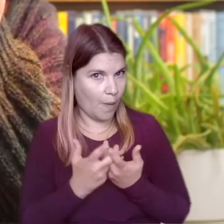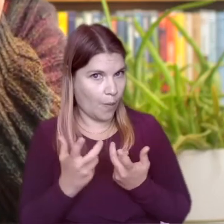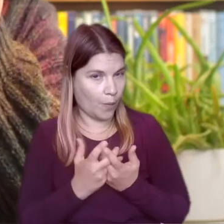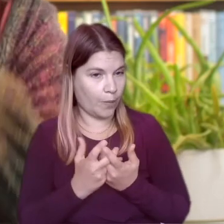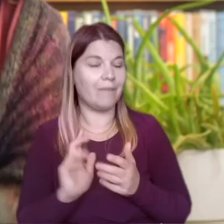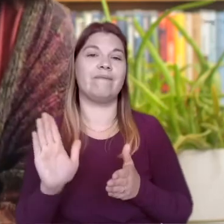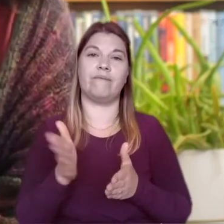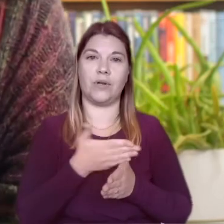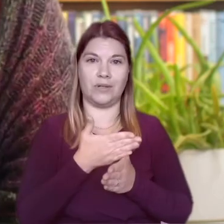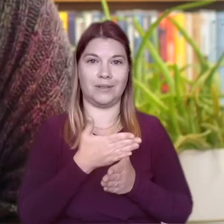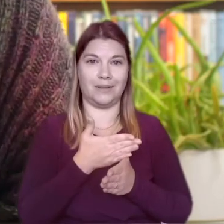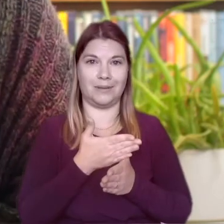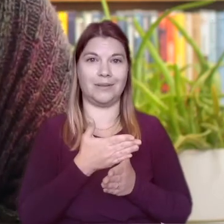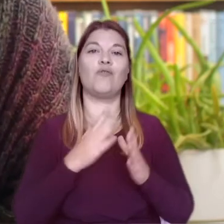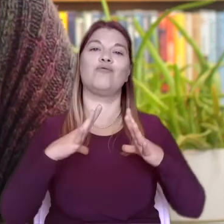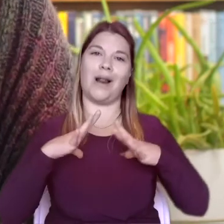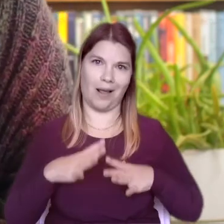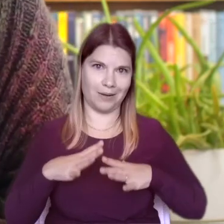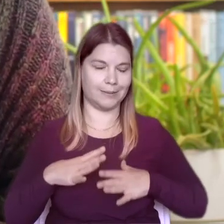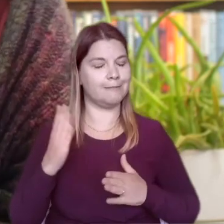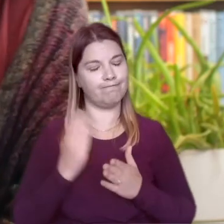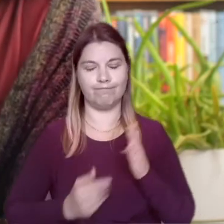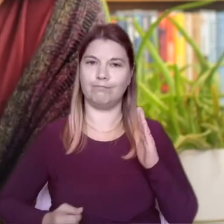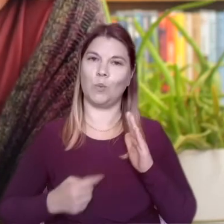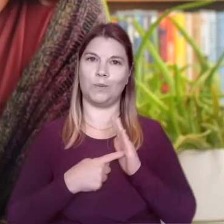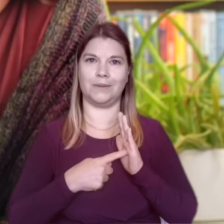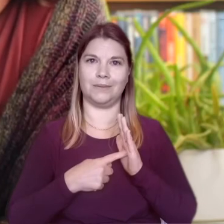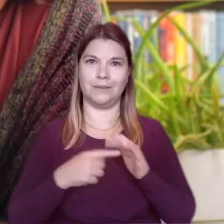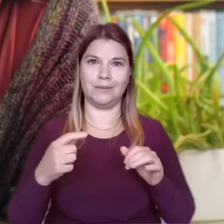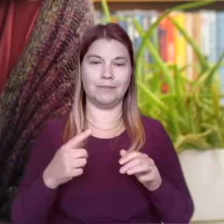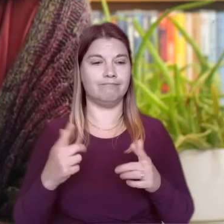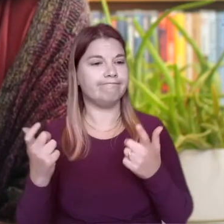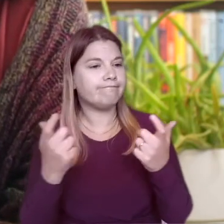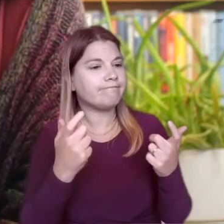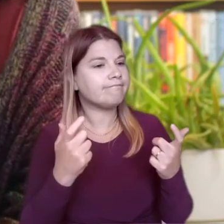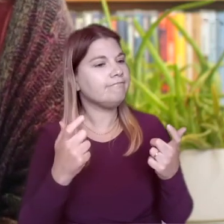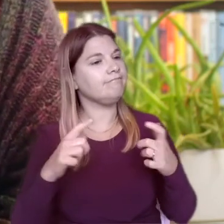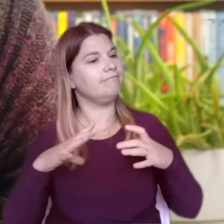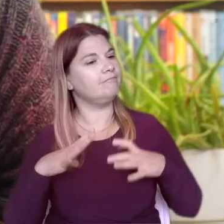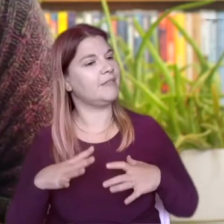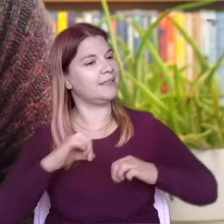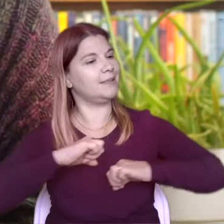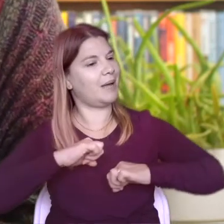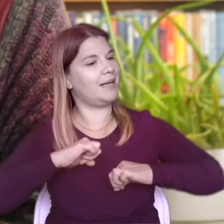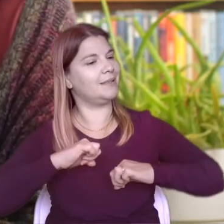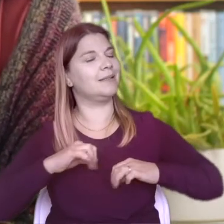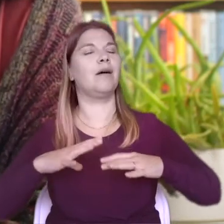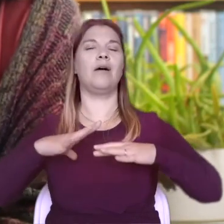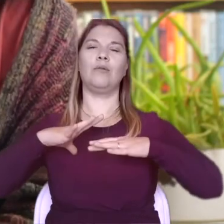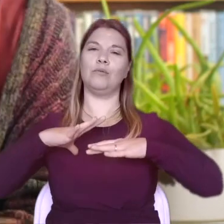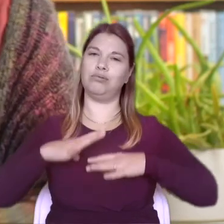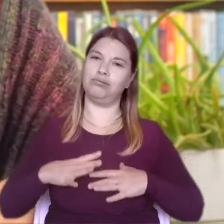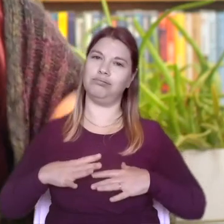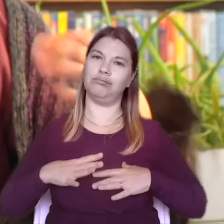Step 1. Relax. Find a relaxing place and settle into it. Let your body